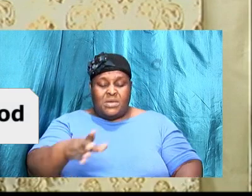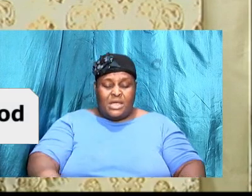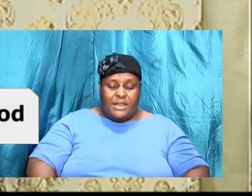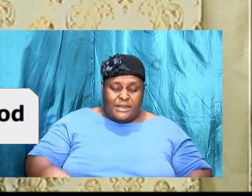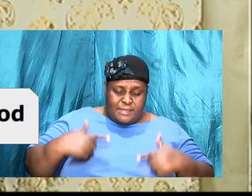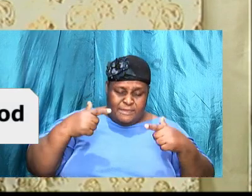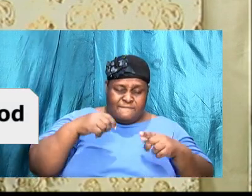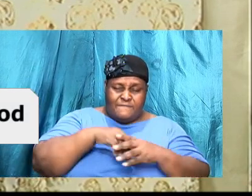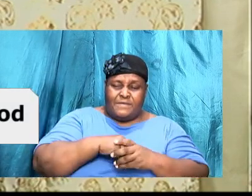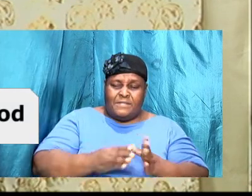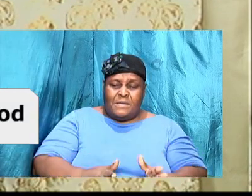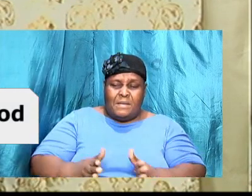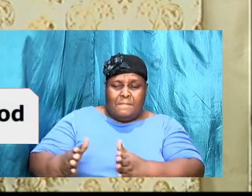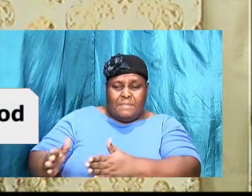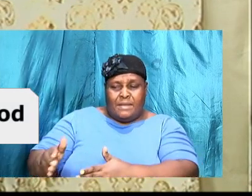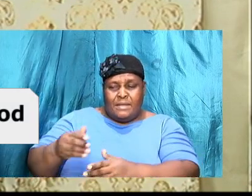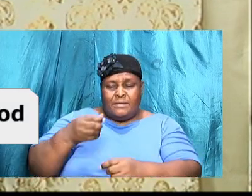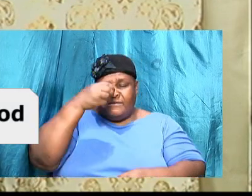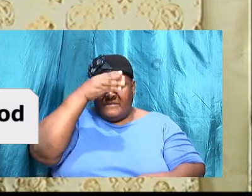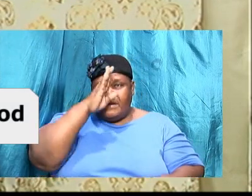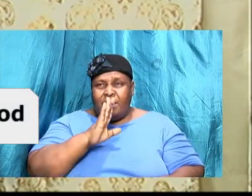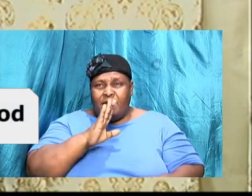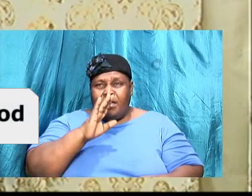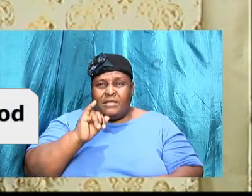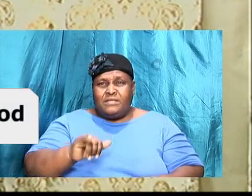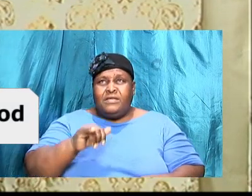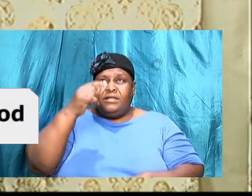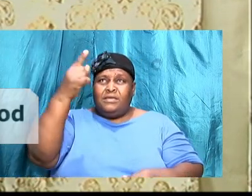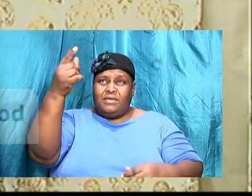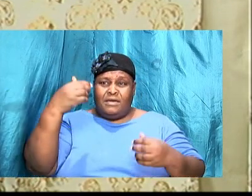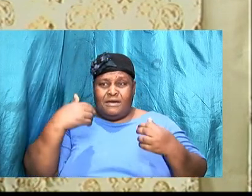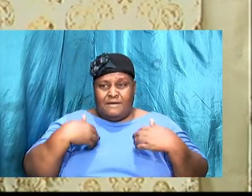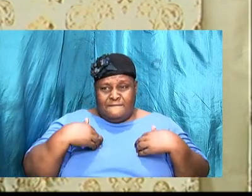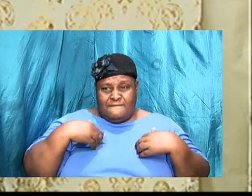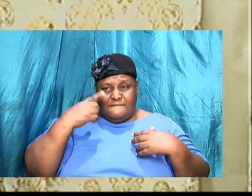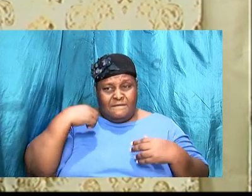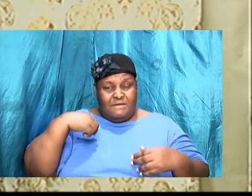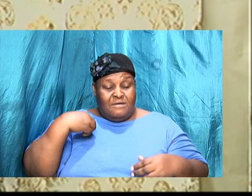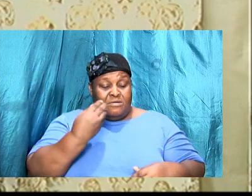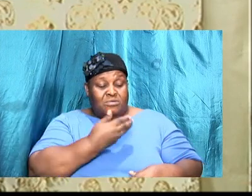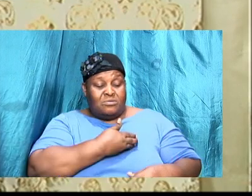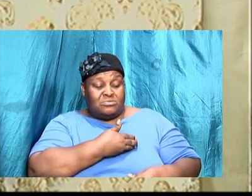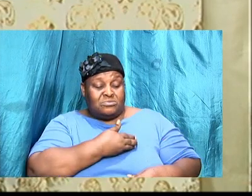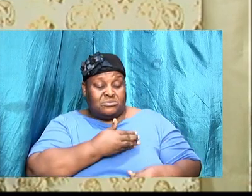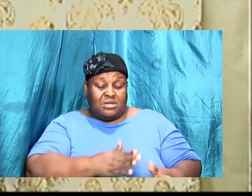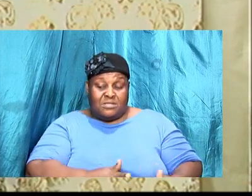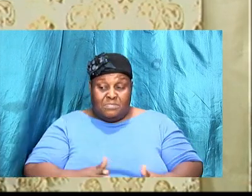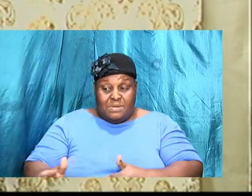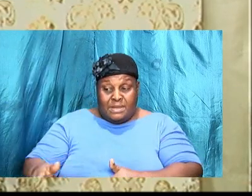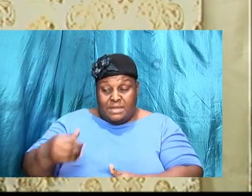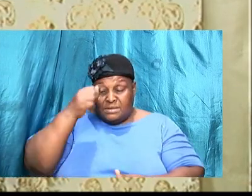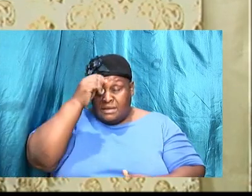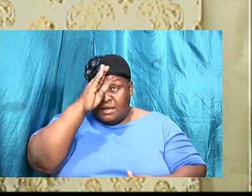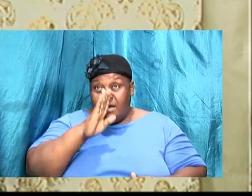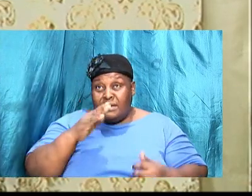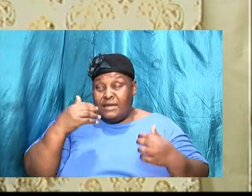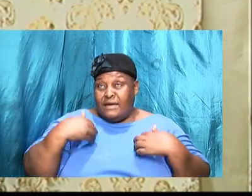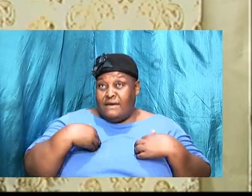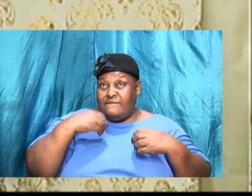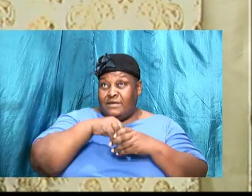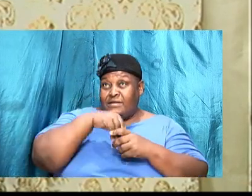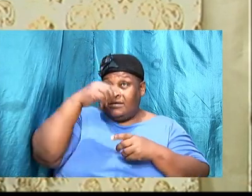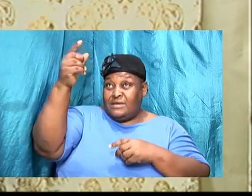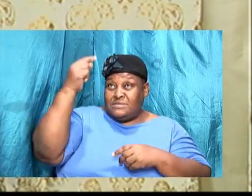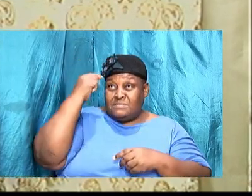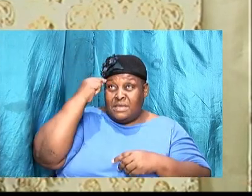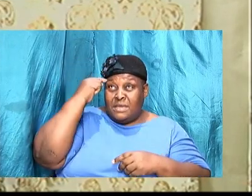Lord, the plan that He has for us, the plan that He had in His mind from before the foundation of